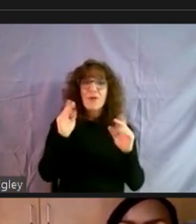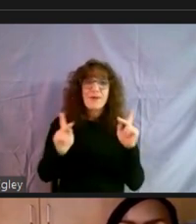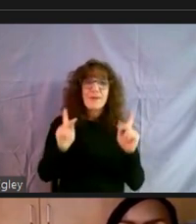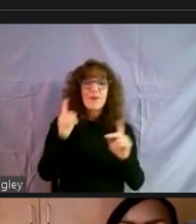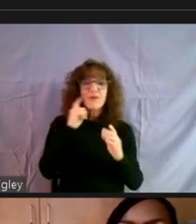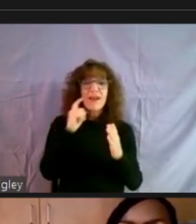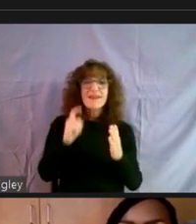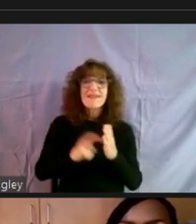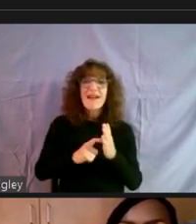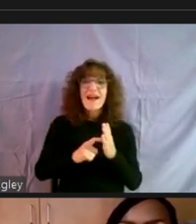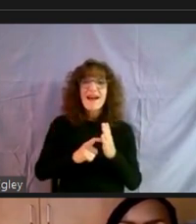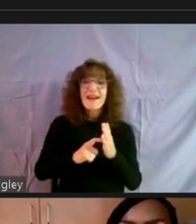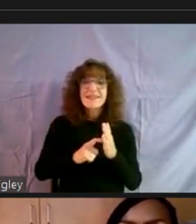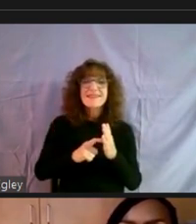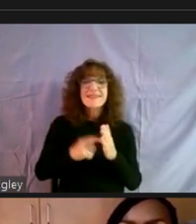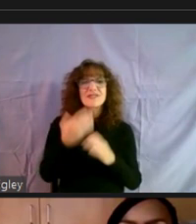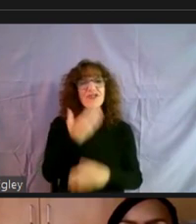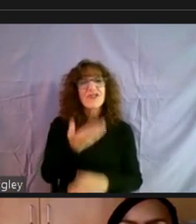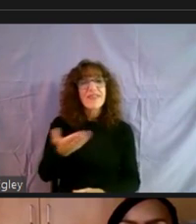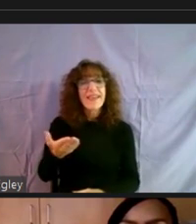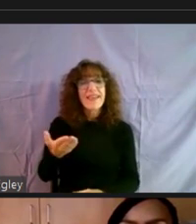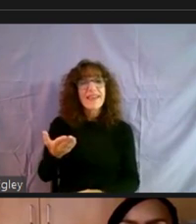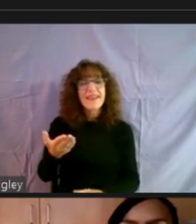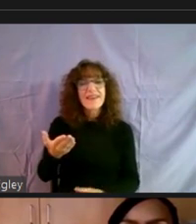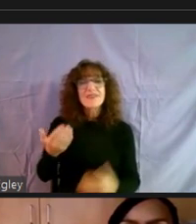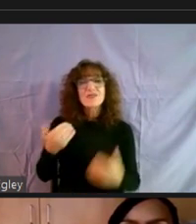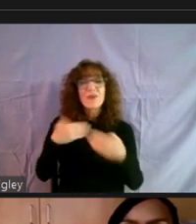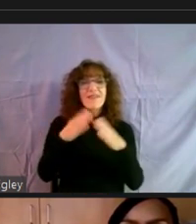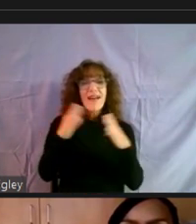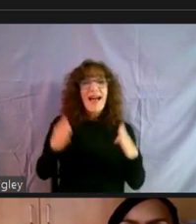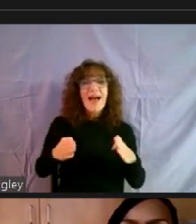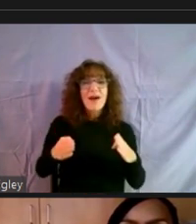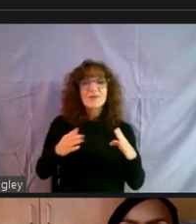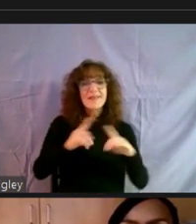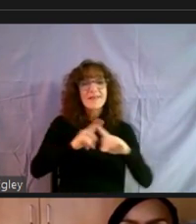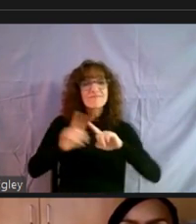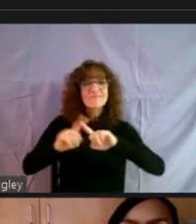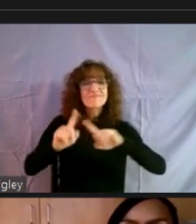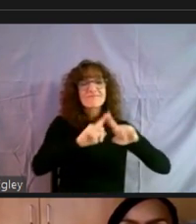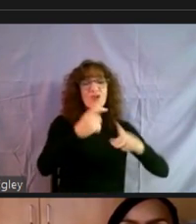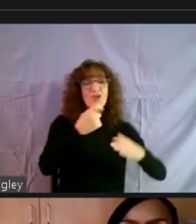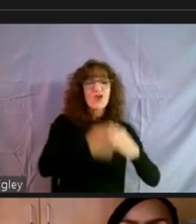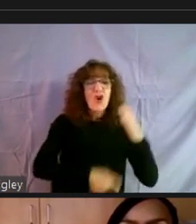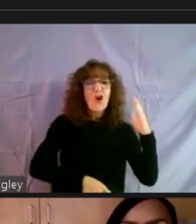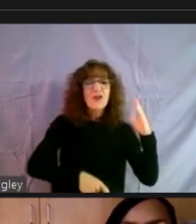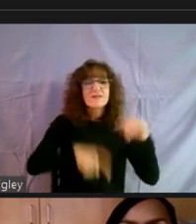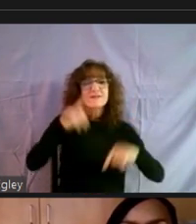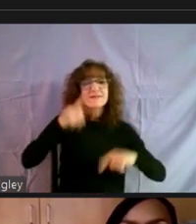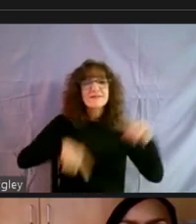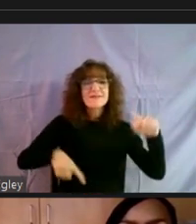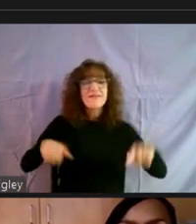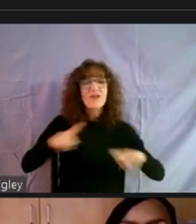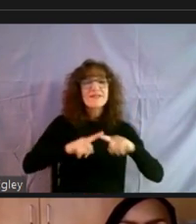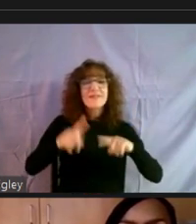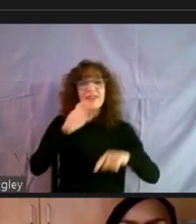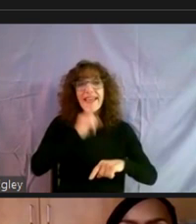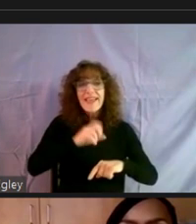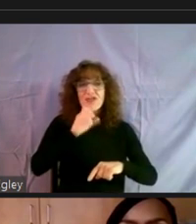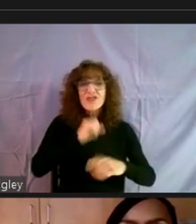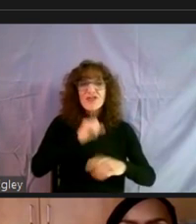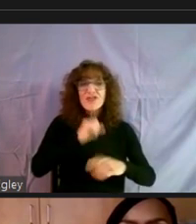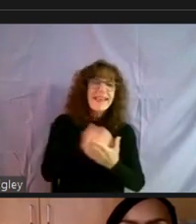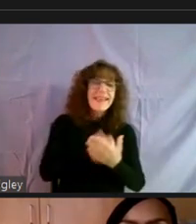that, um, it's actually a good thing to have housing of all, of all costs for, for, for all ages, incomes and